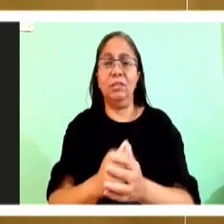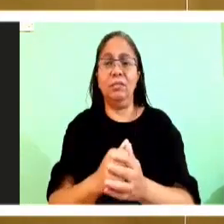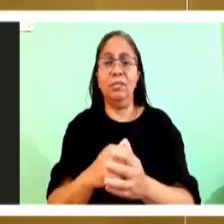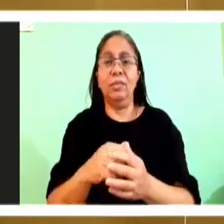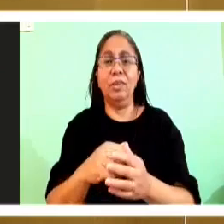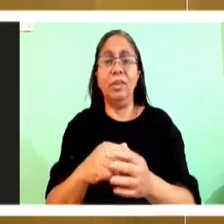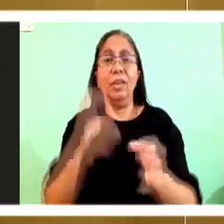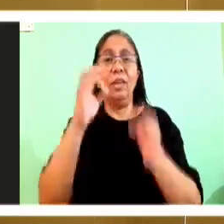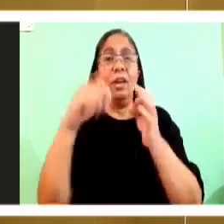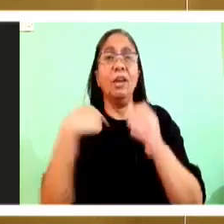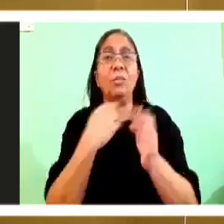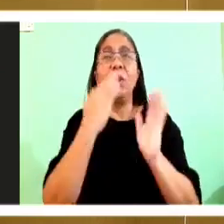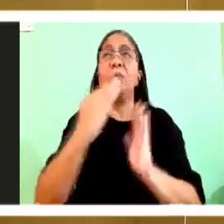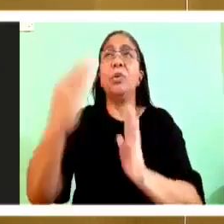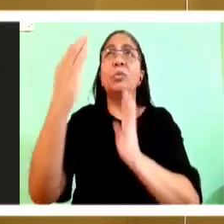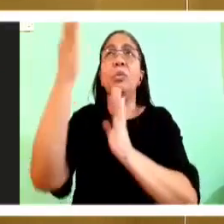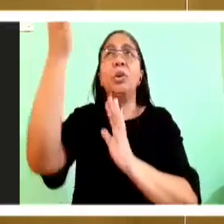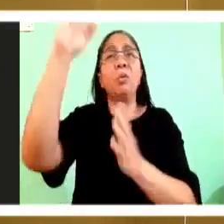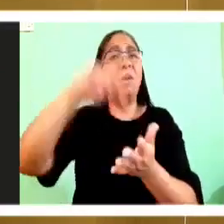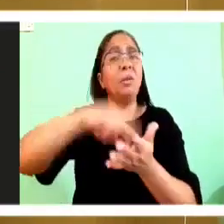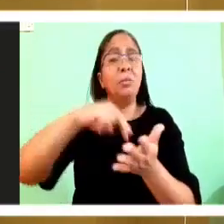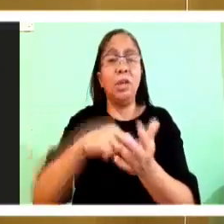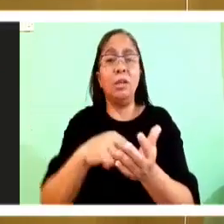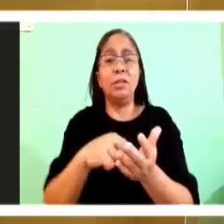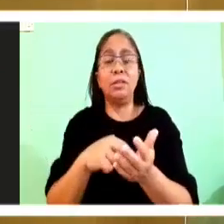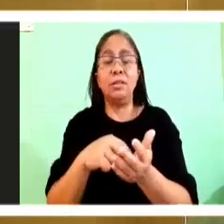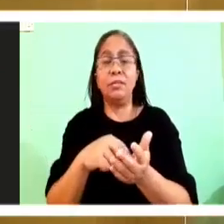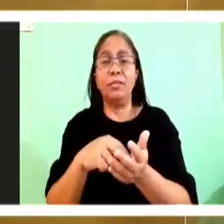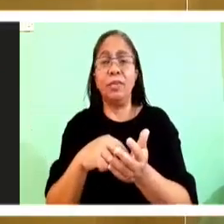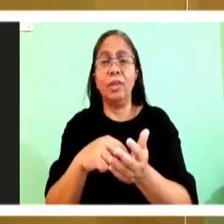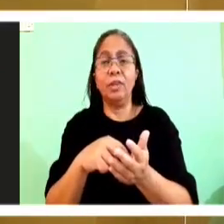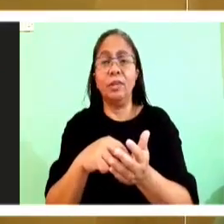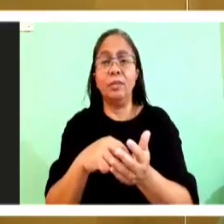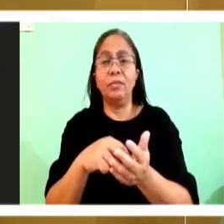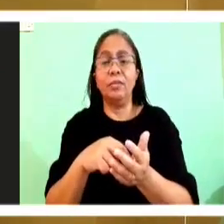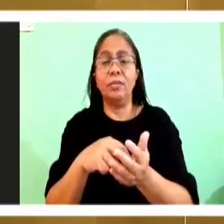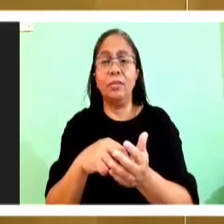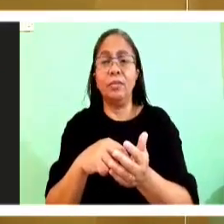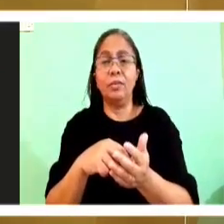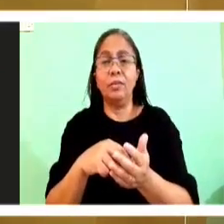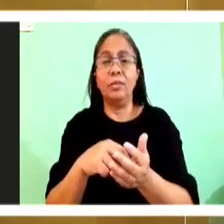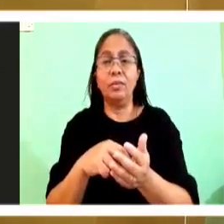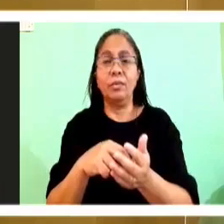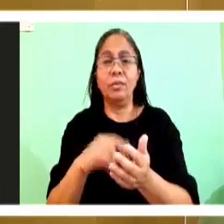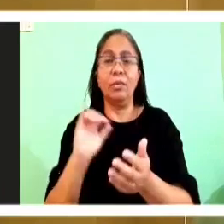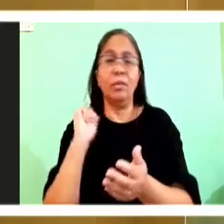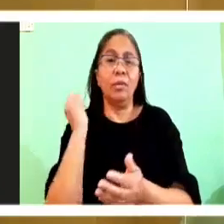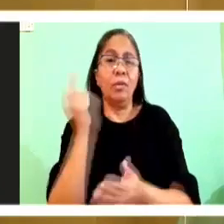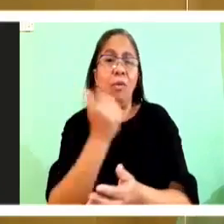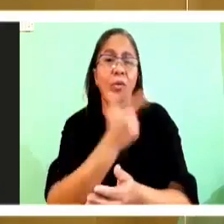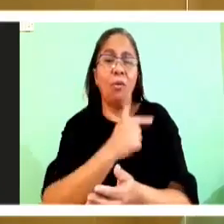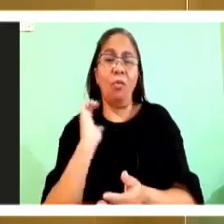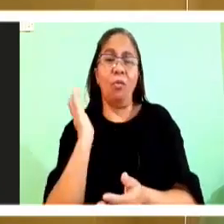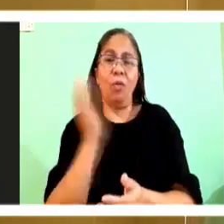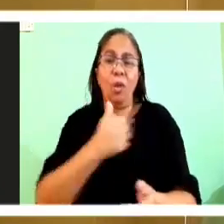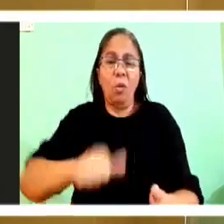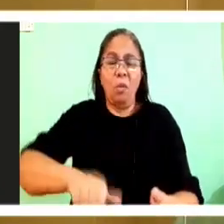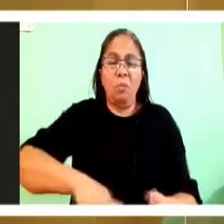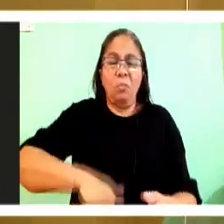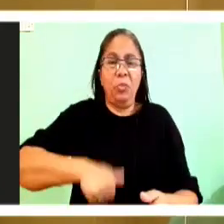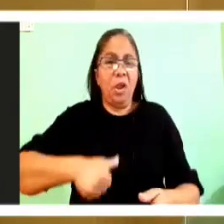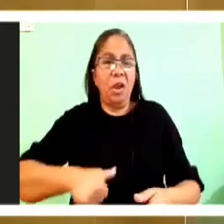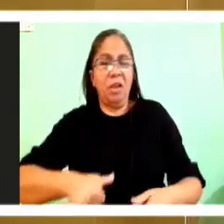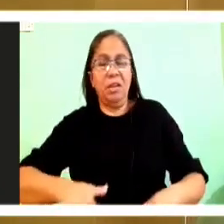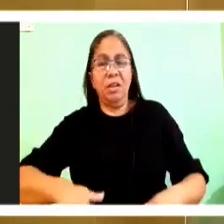with God is to realize that really and truly all of our ego battles that we fight and we spend so much